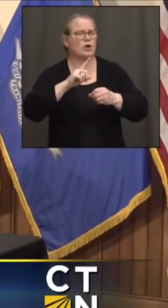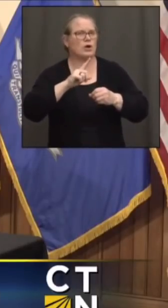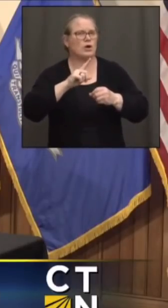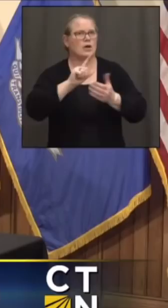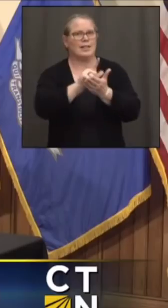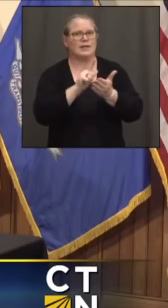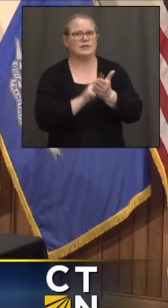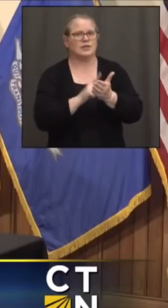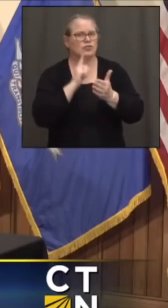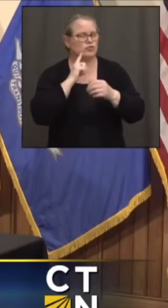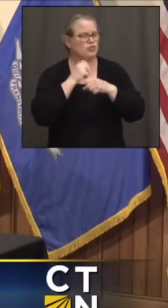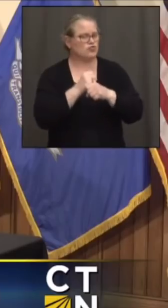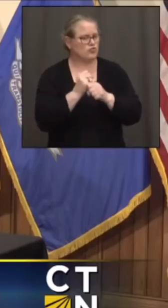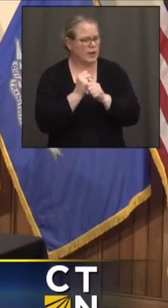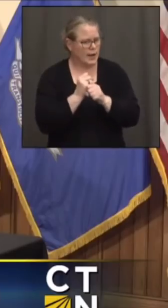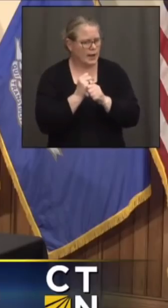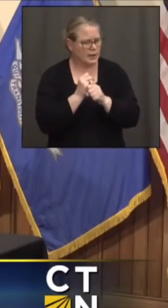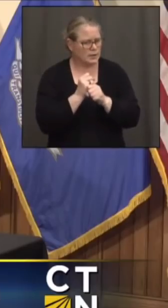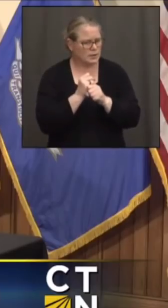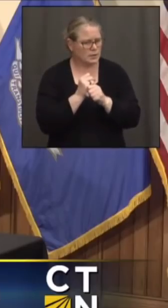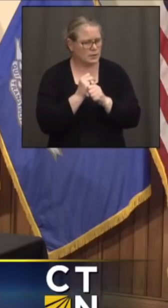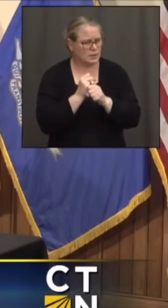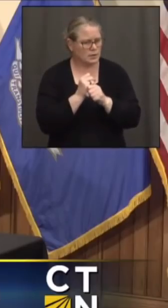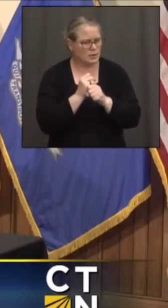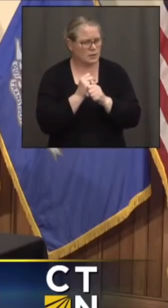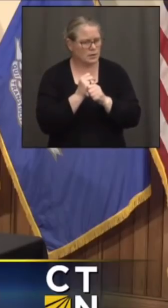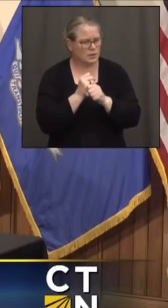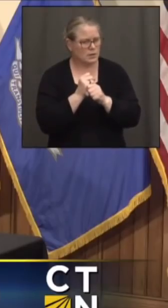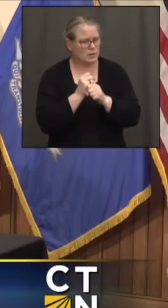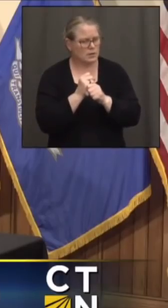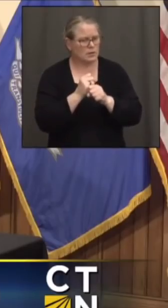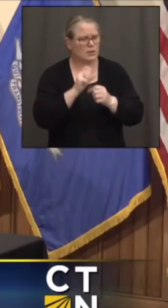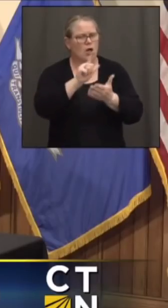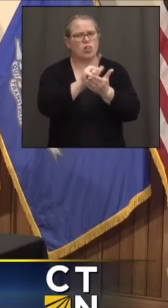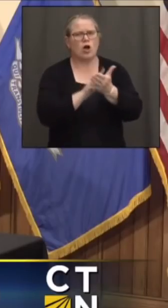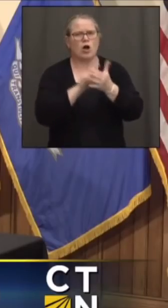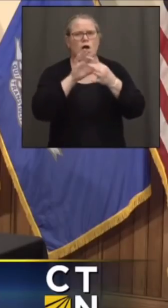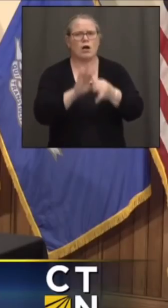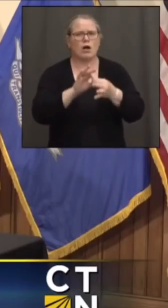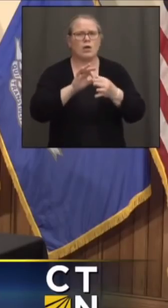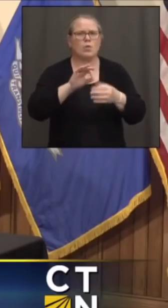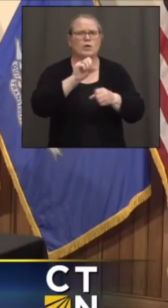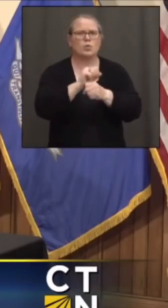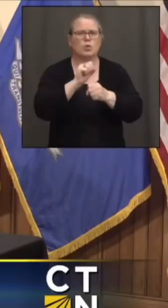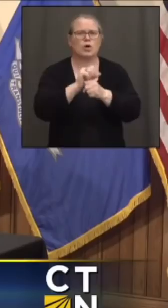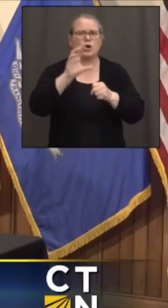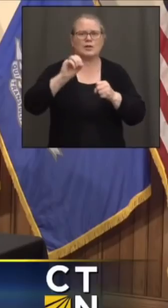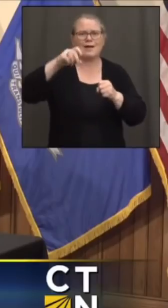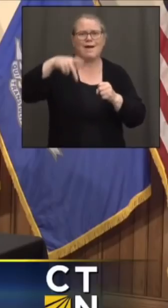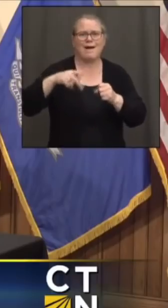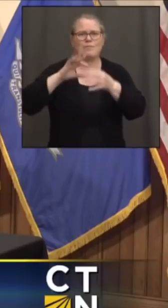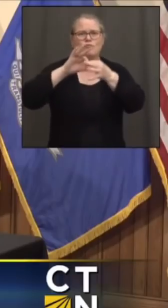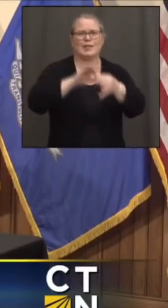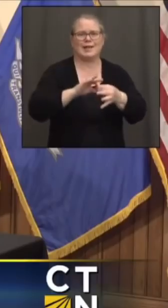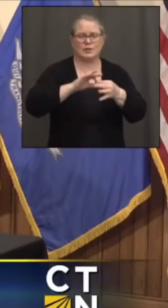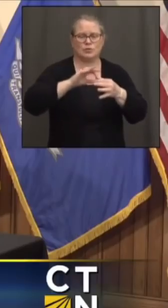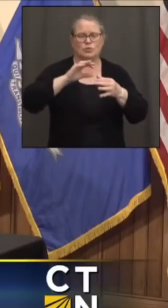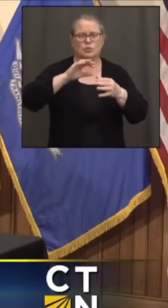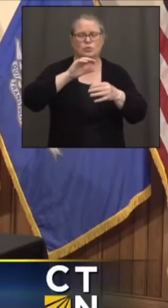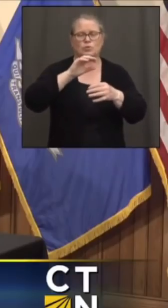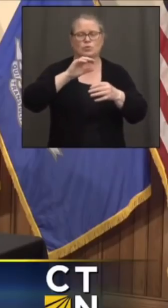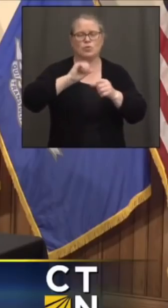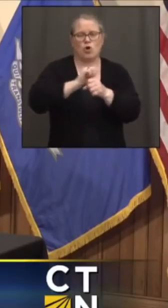a rebuttable presumption in worker comp law that COVID is a work-related illness if certain requirements are met.